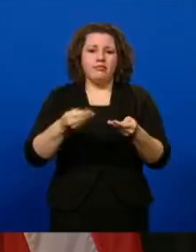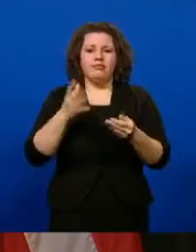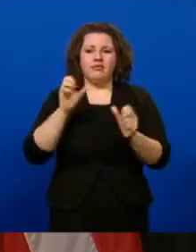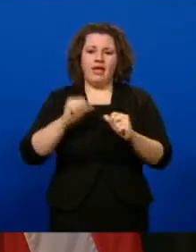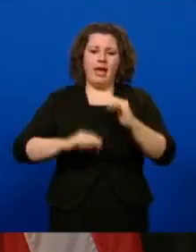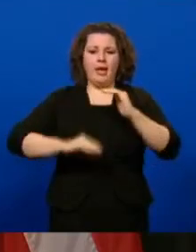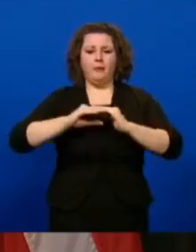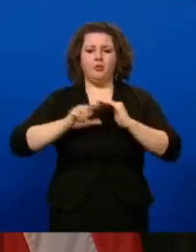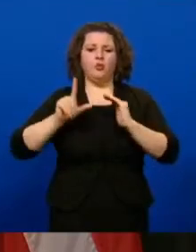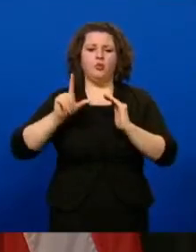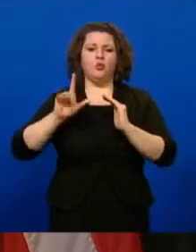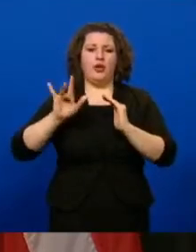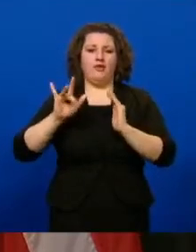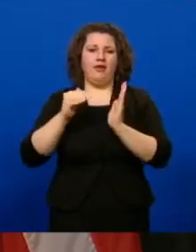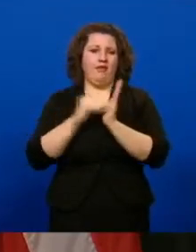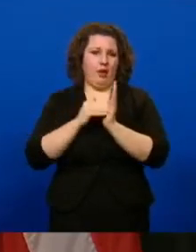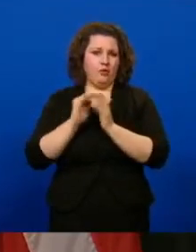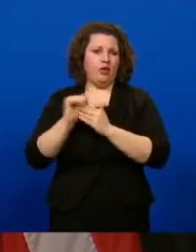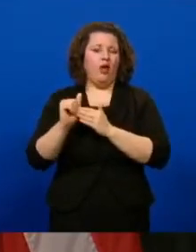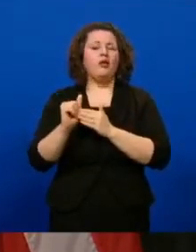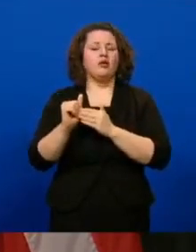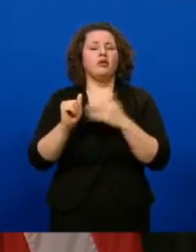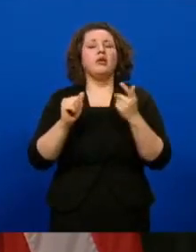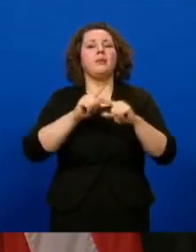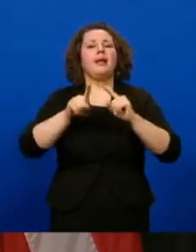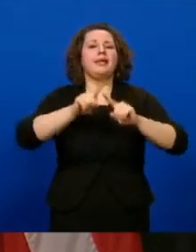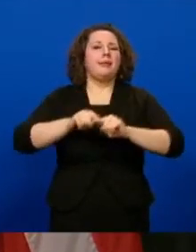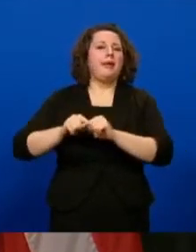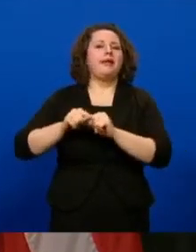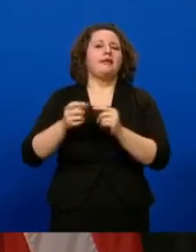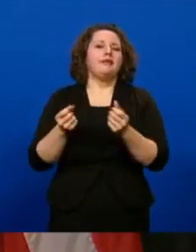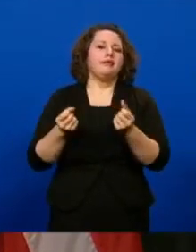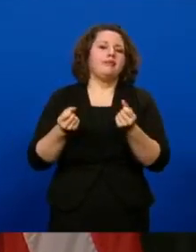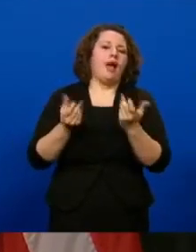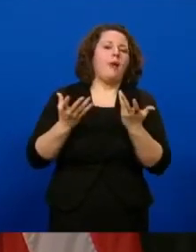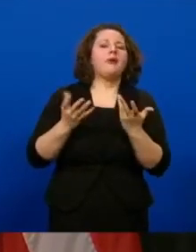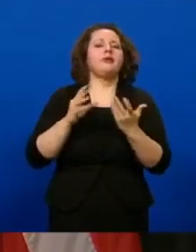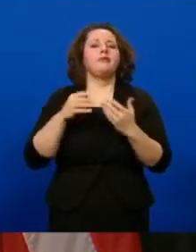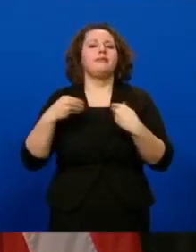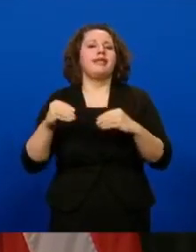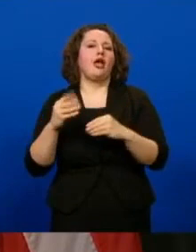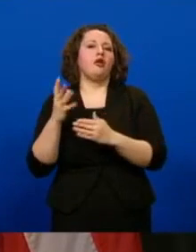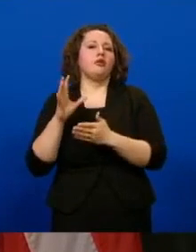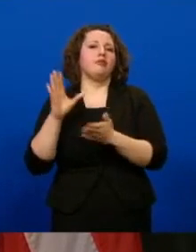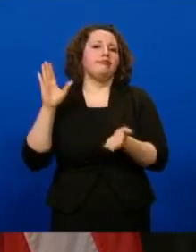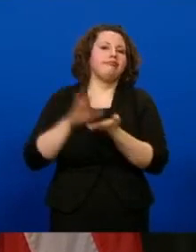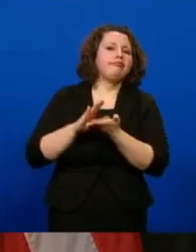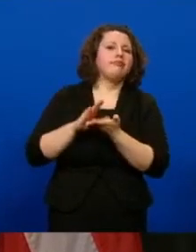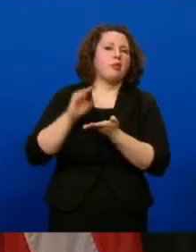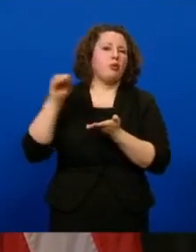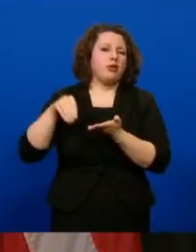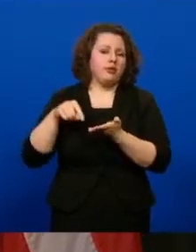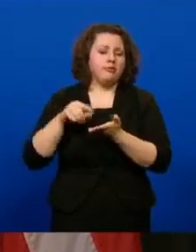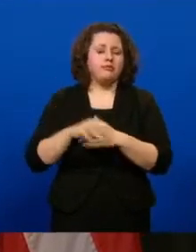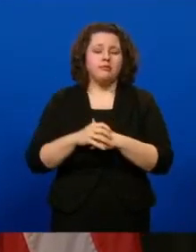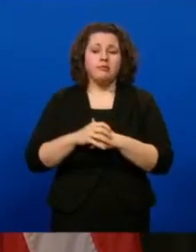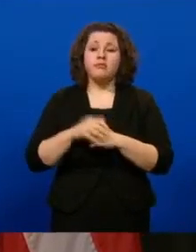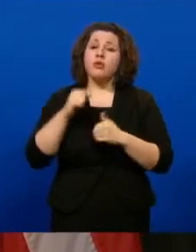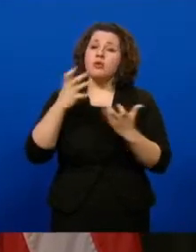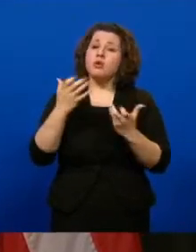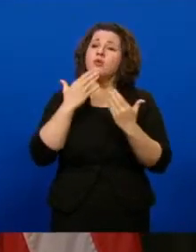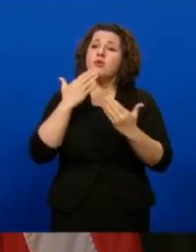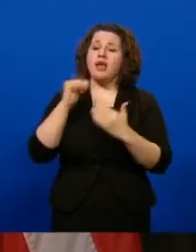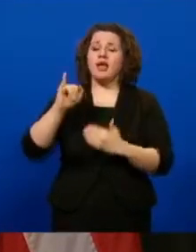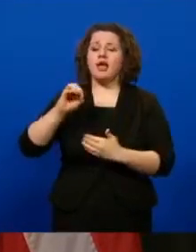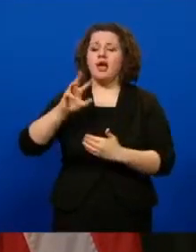to $25,000 will be tiered based on the percent of lost sales. I want to take this opportunity to thank Iowa